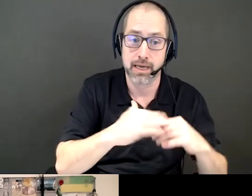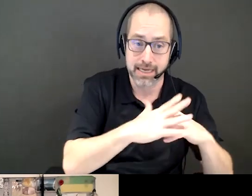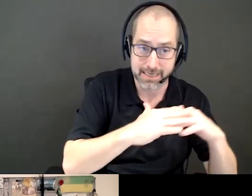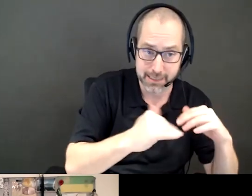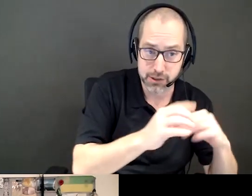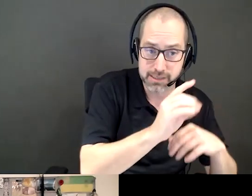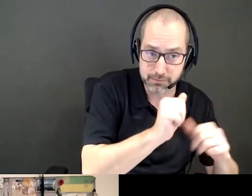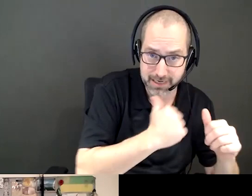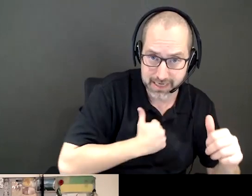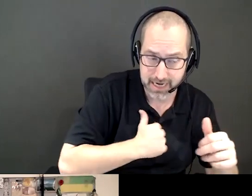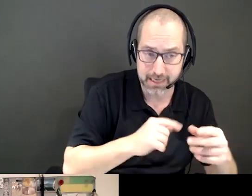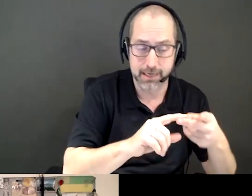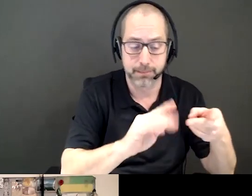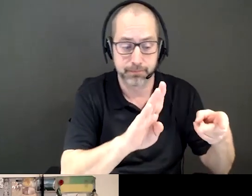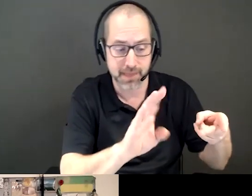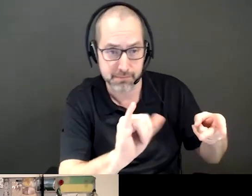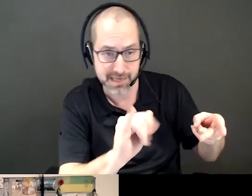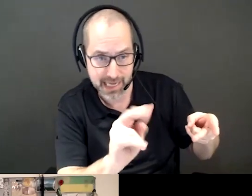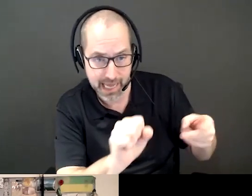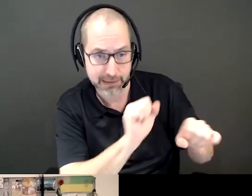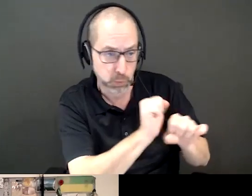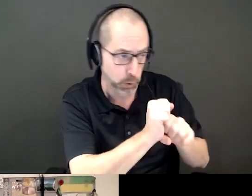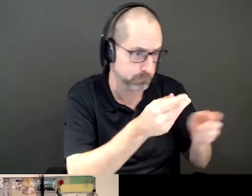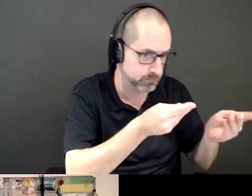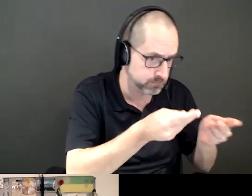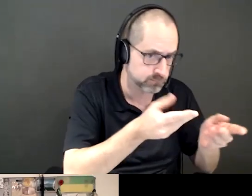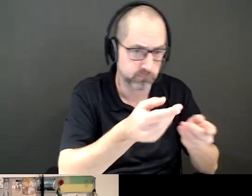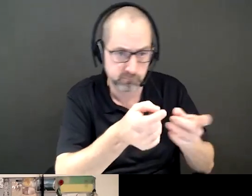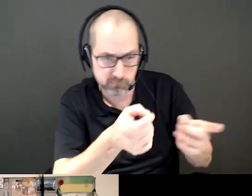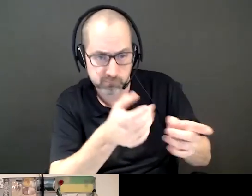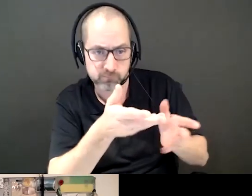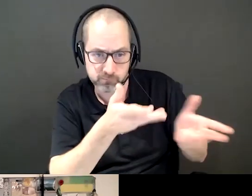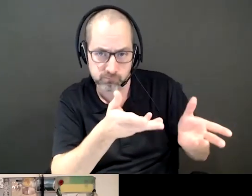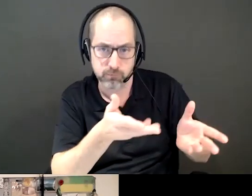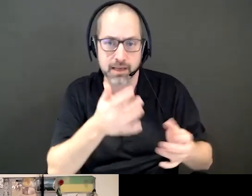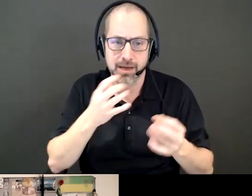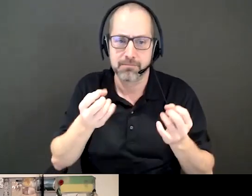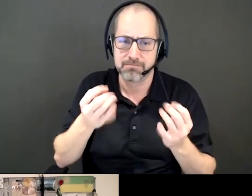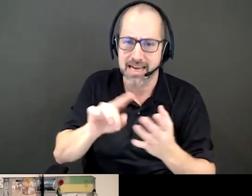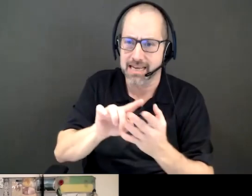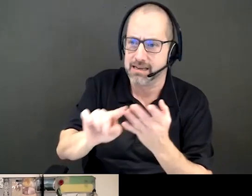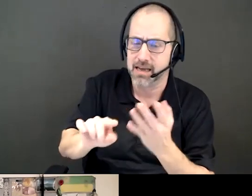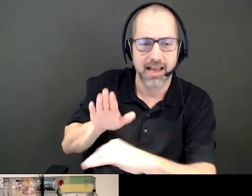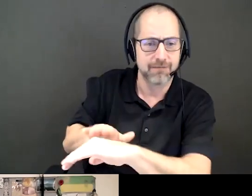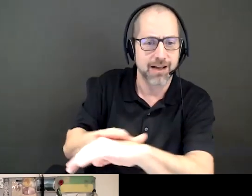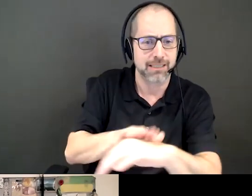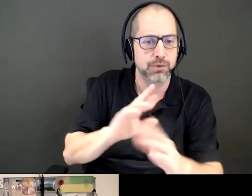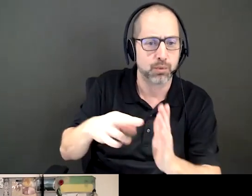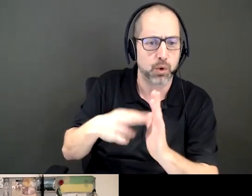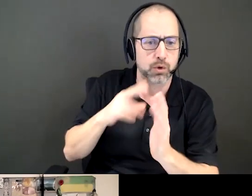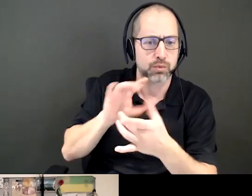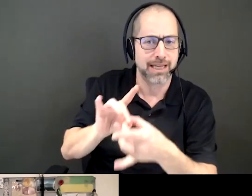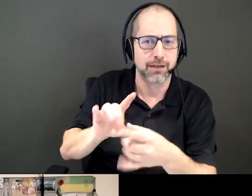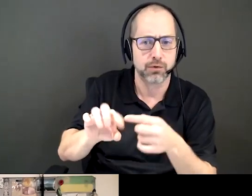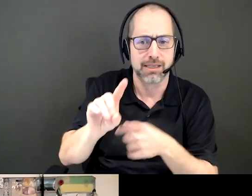and BCANDS, Neil serves in a variety of disability-related advisory roles. So Neil's going to